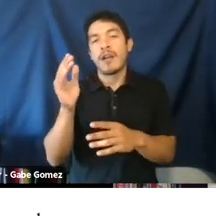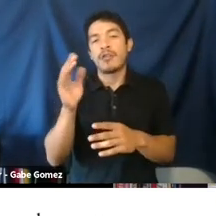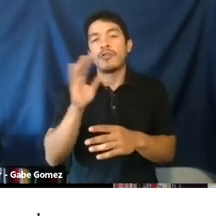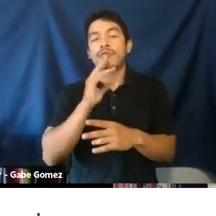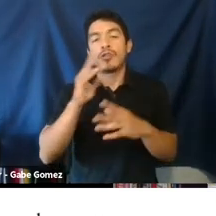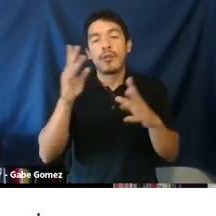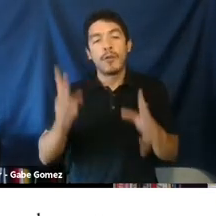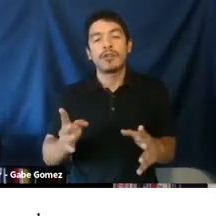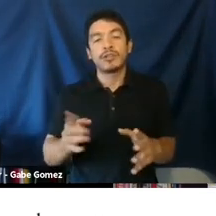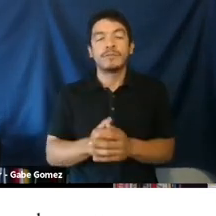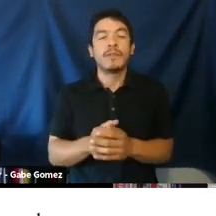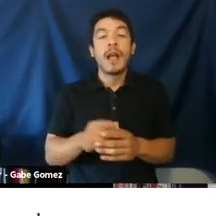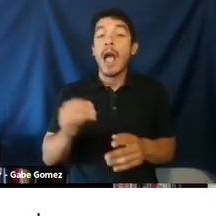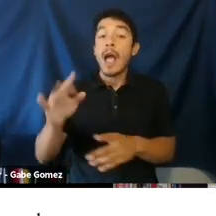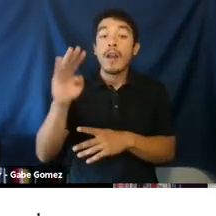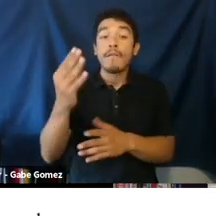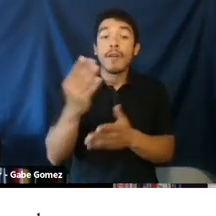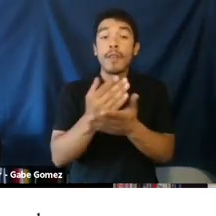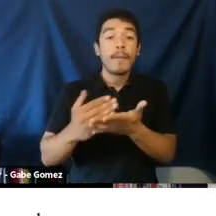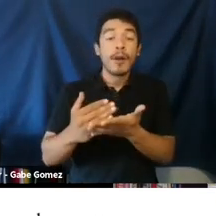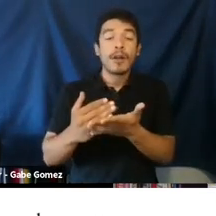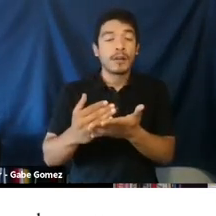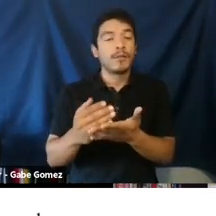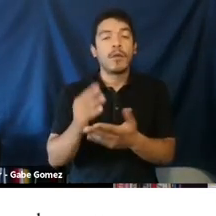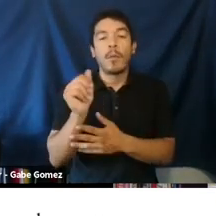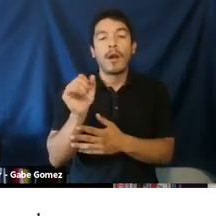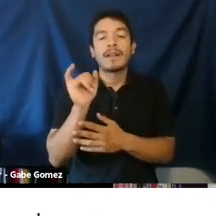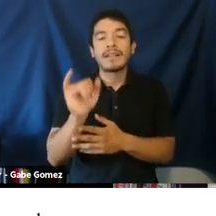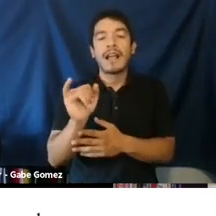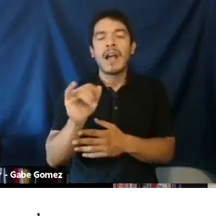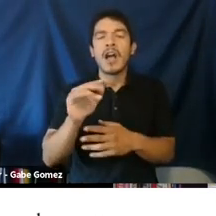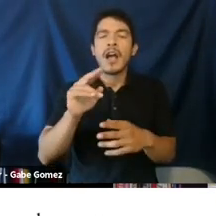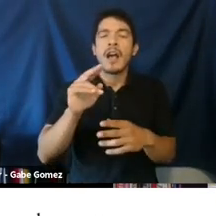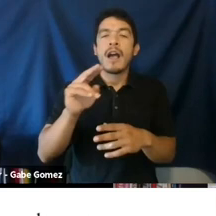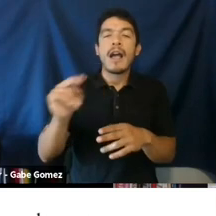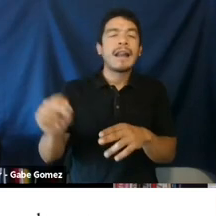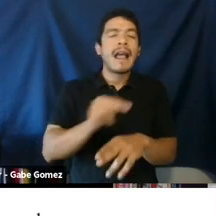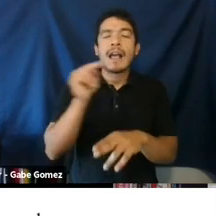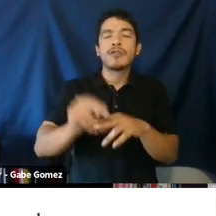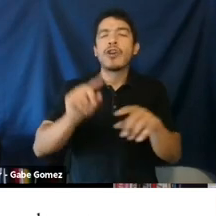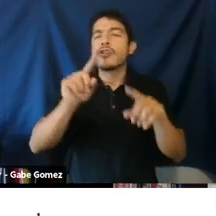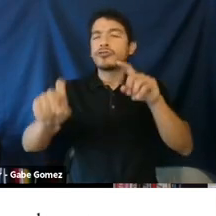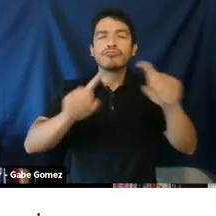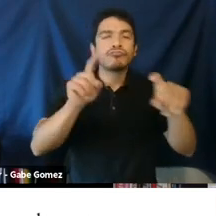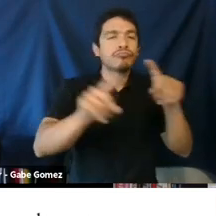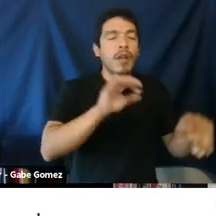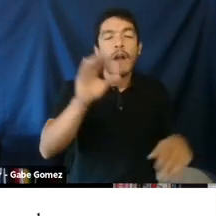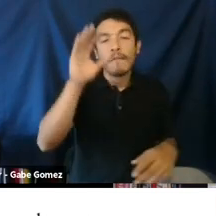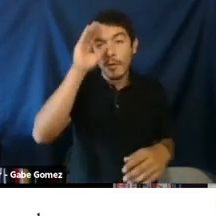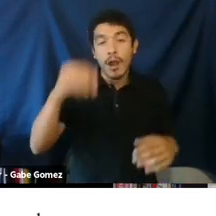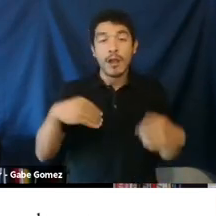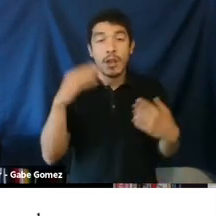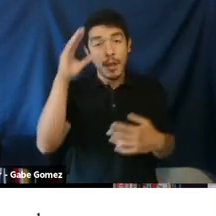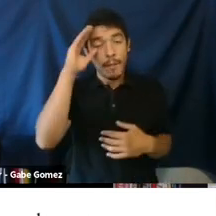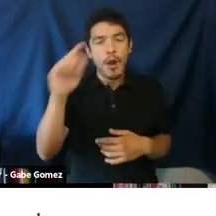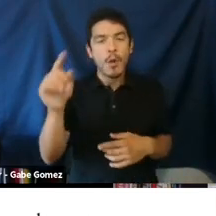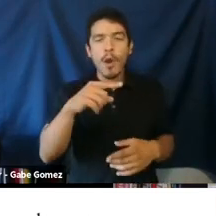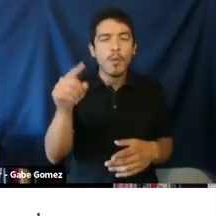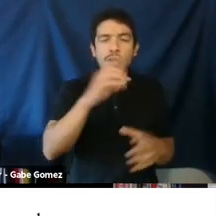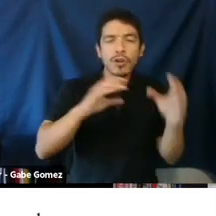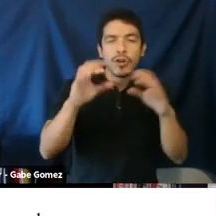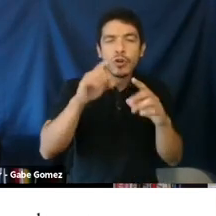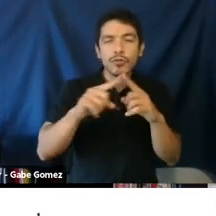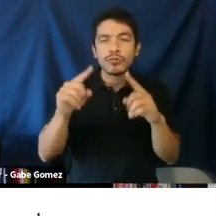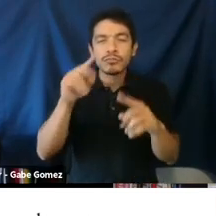of the streamer. They can comment with the streamer. We looked at those chat comments. And then the fourth part of our study was a